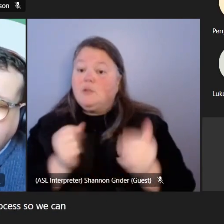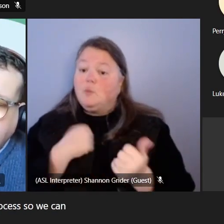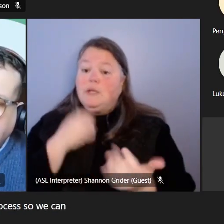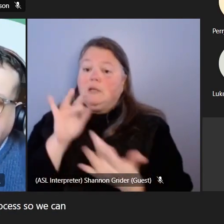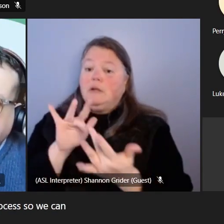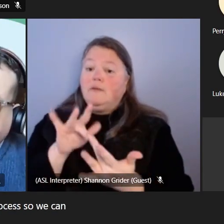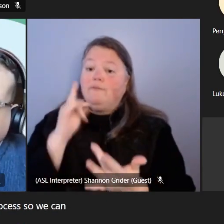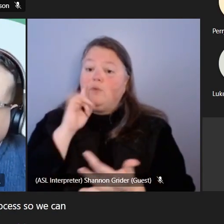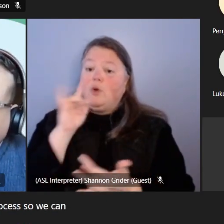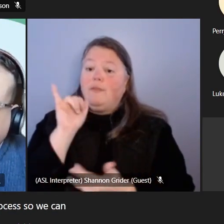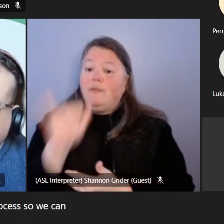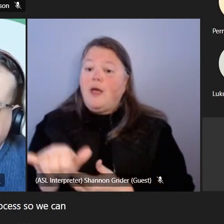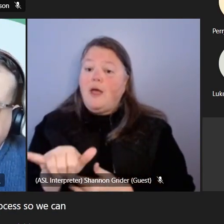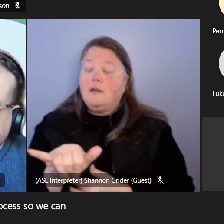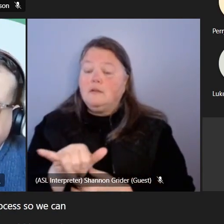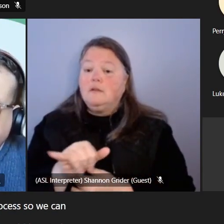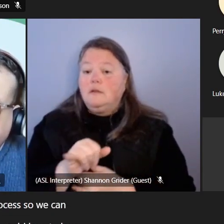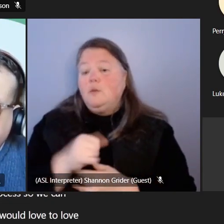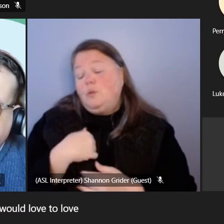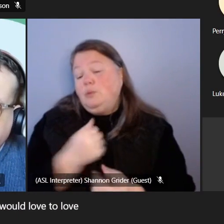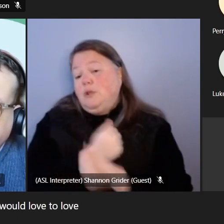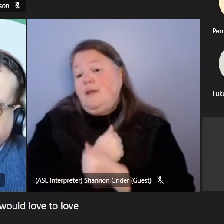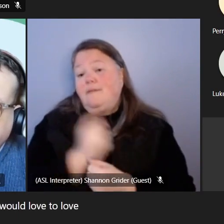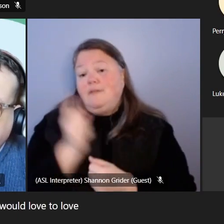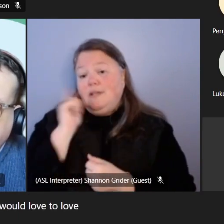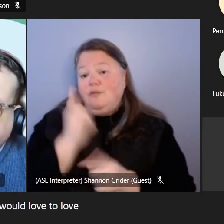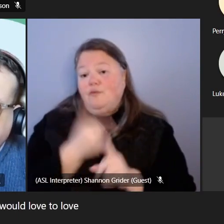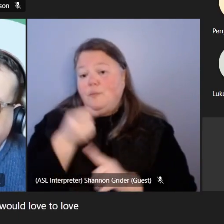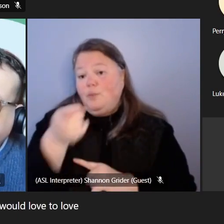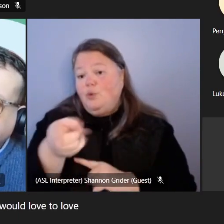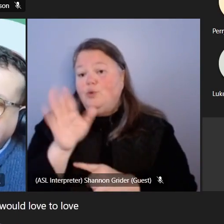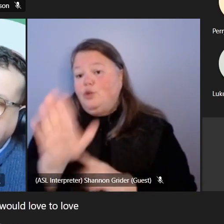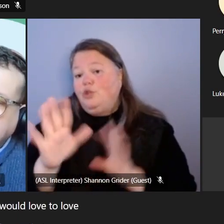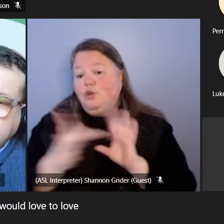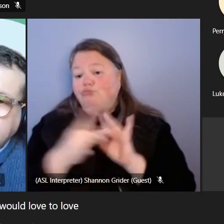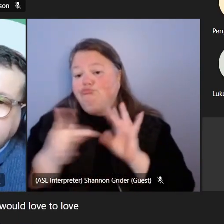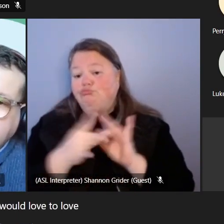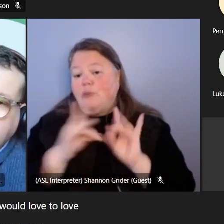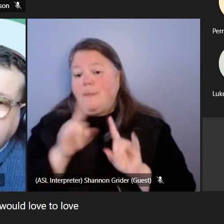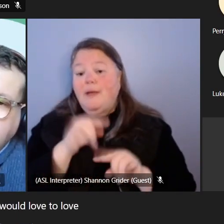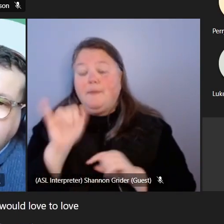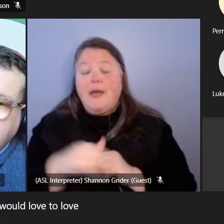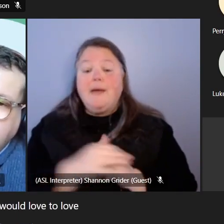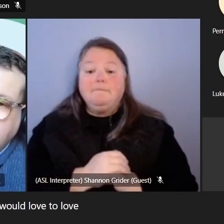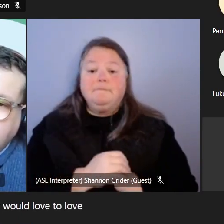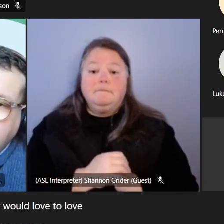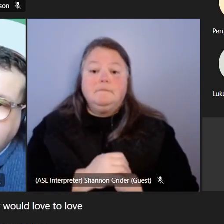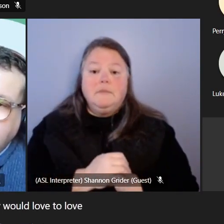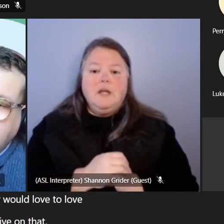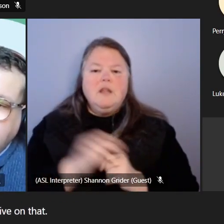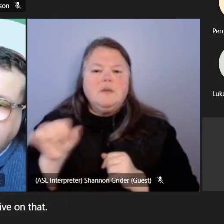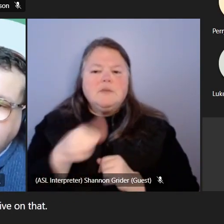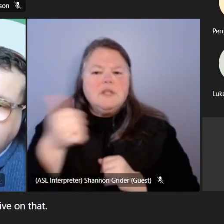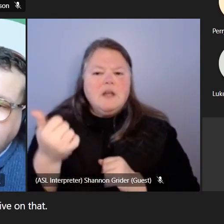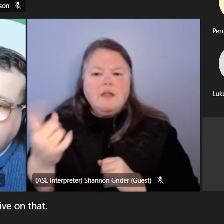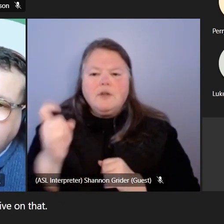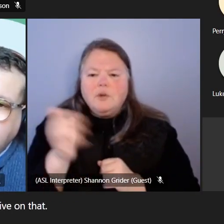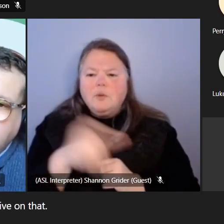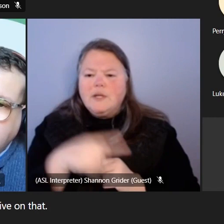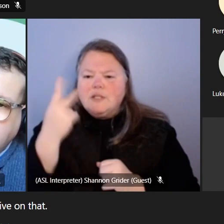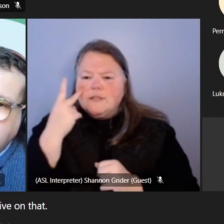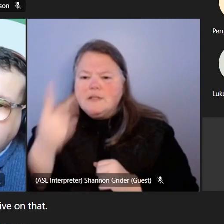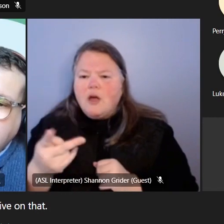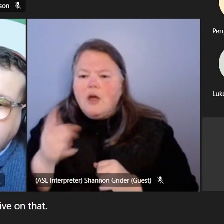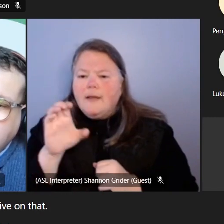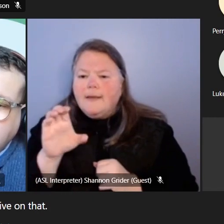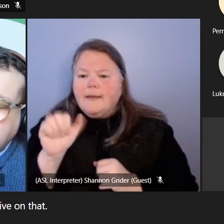uh we certainly would love to love to hear from you and your your perspective on that um there was another question looks like